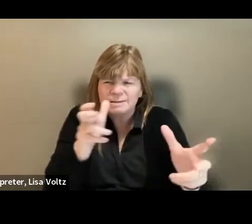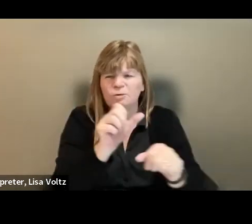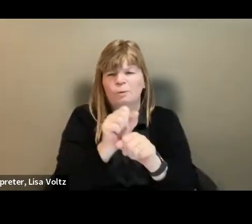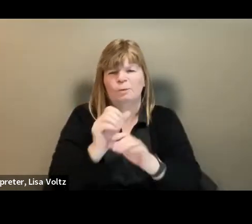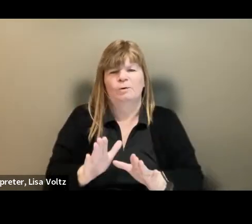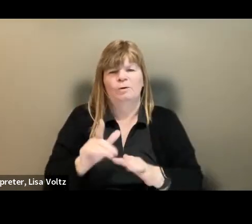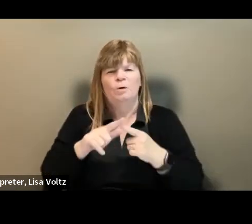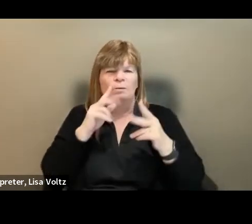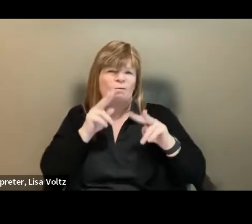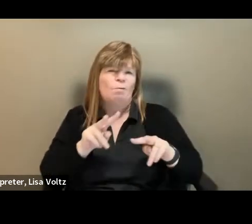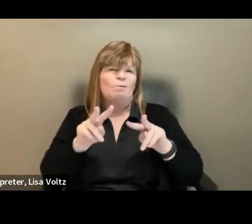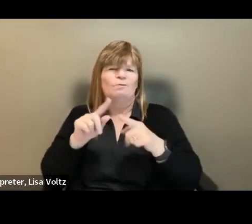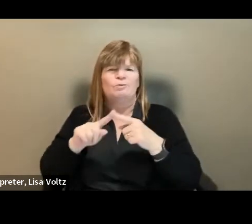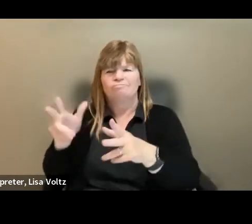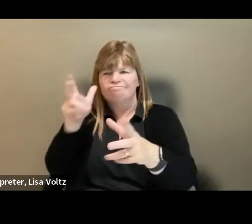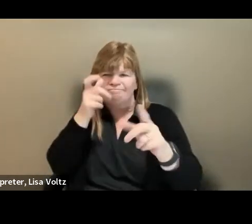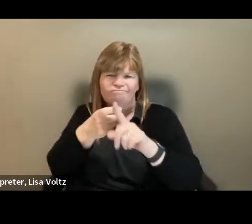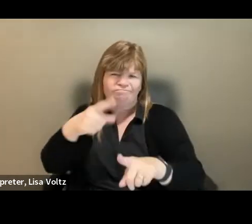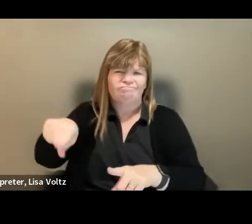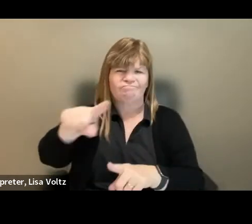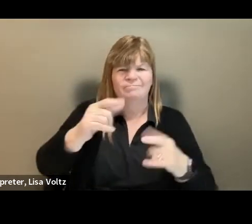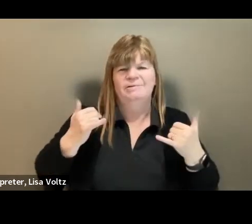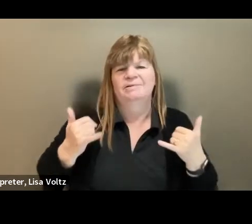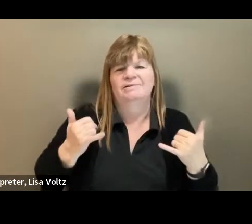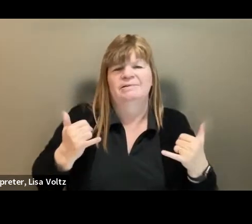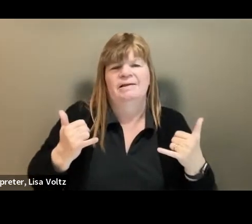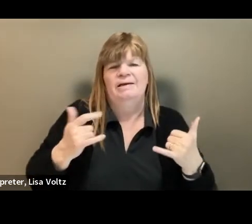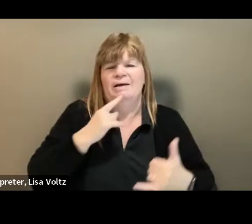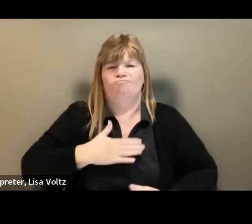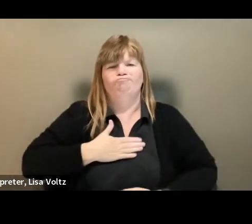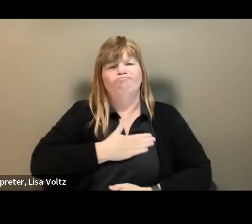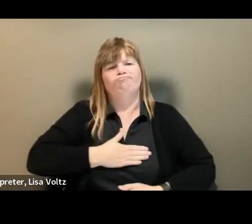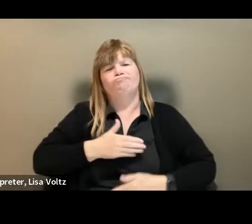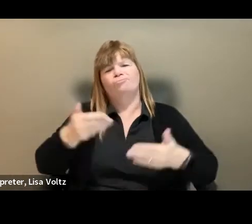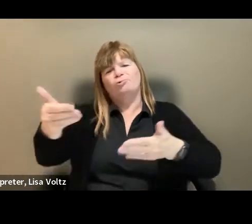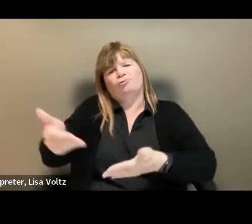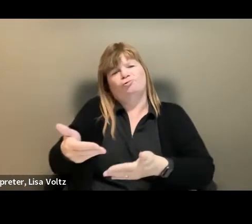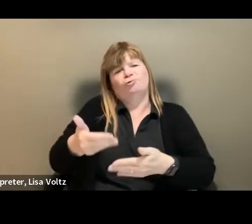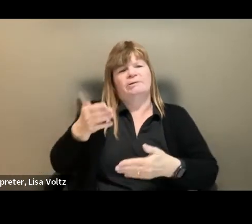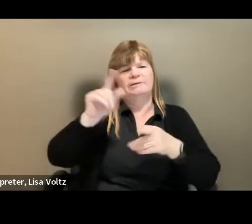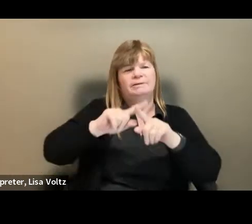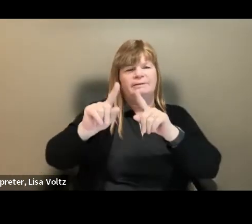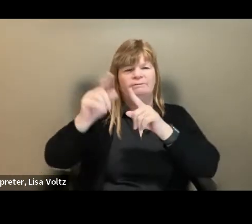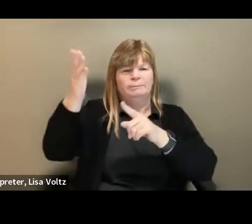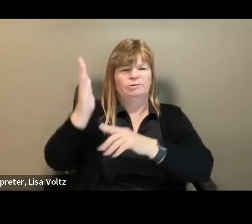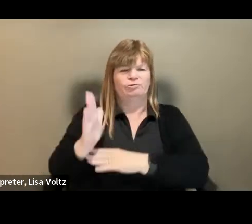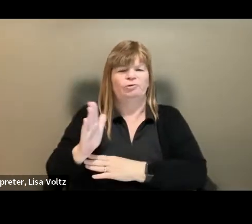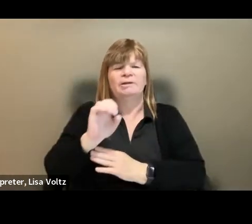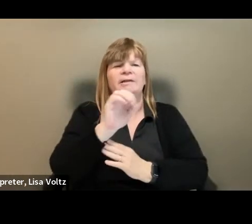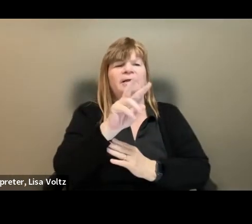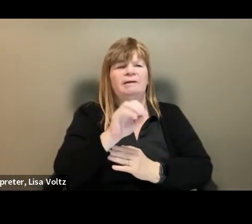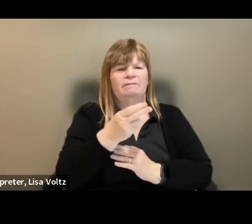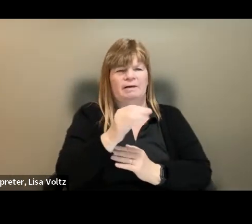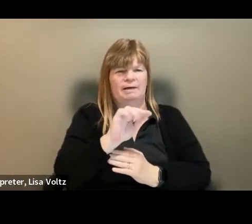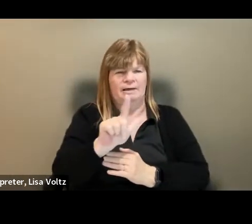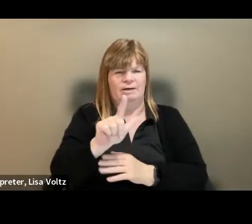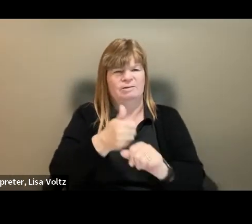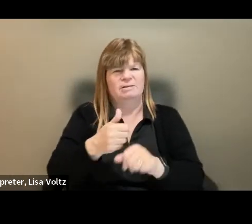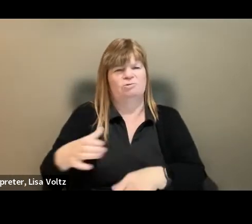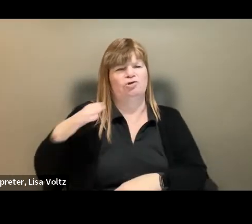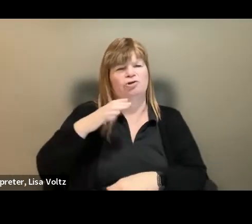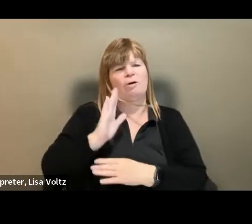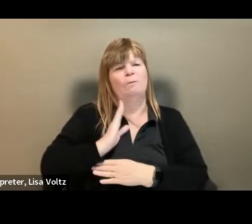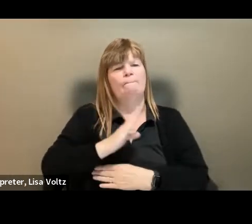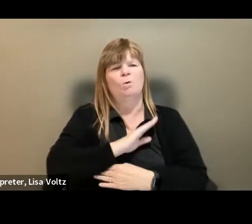forward to hearing from you all today. I'm so pleased to introduce our speakers. Eve Hill is the chair of the Board of